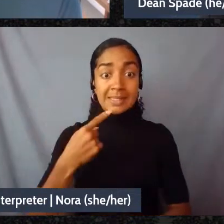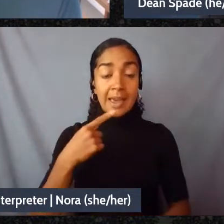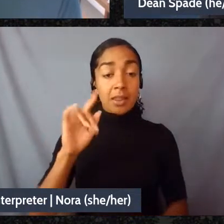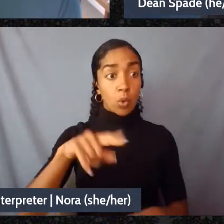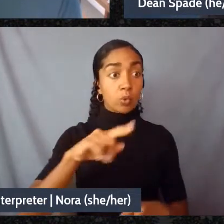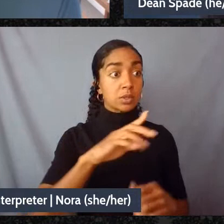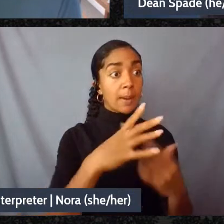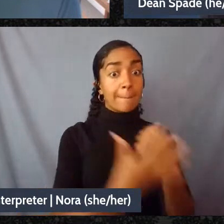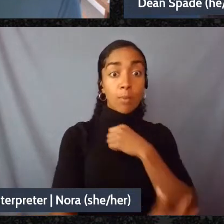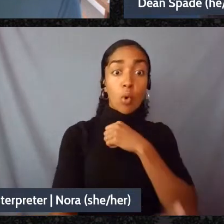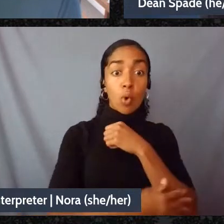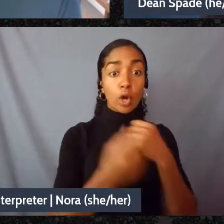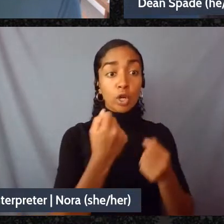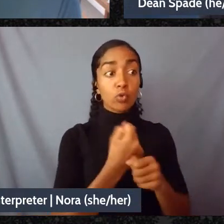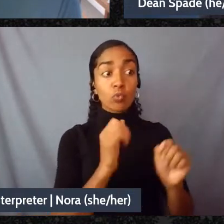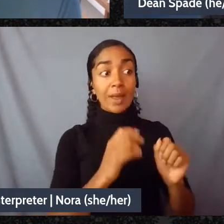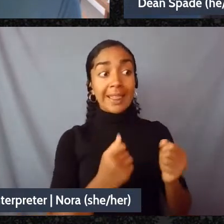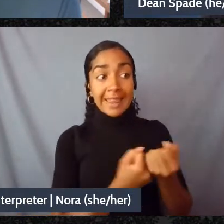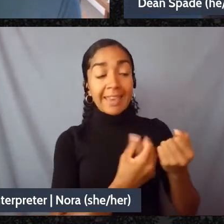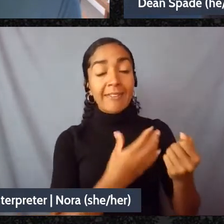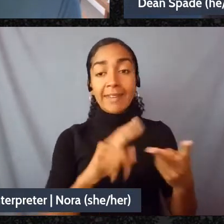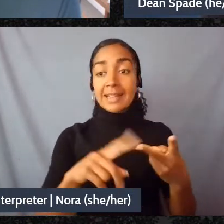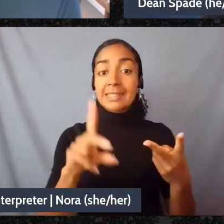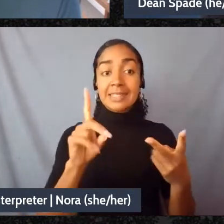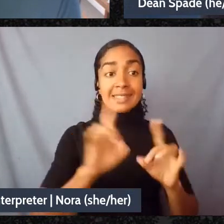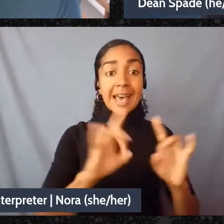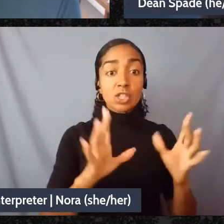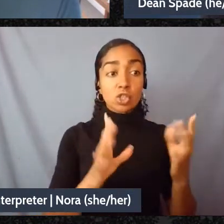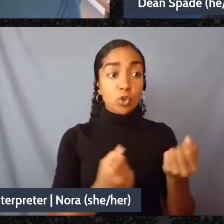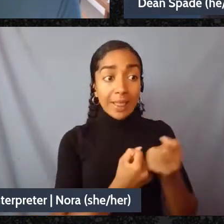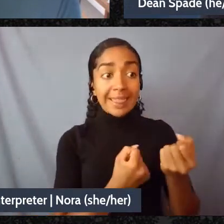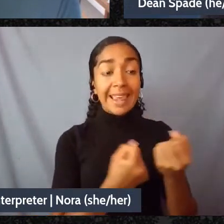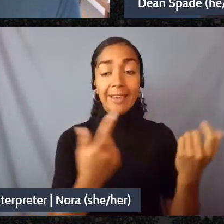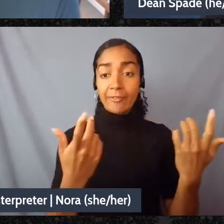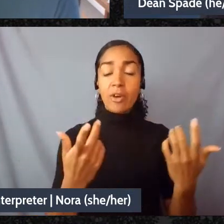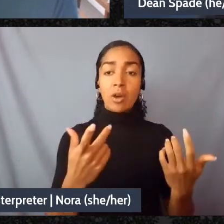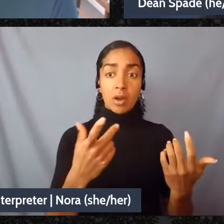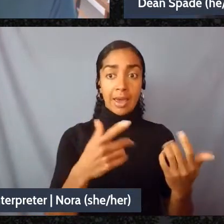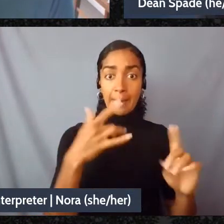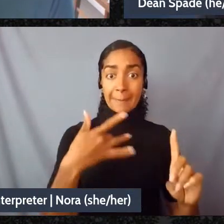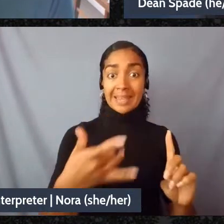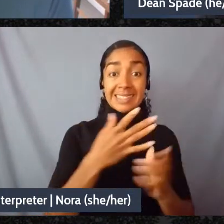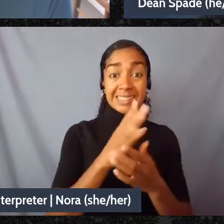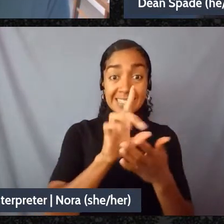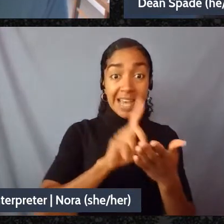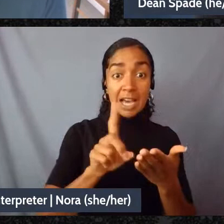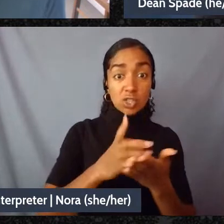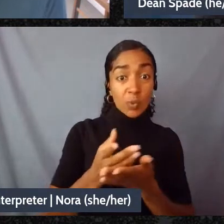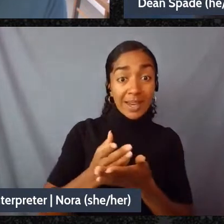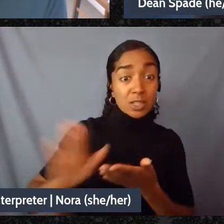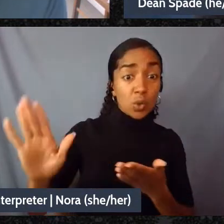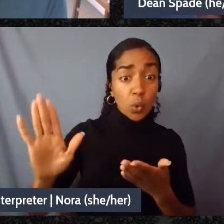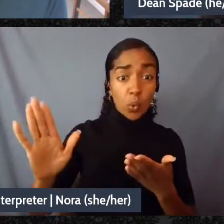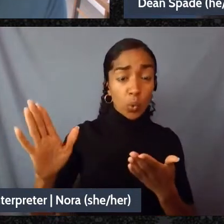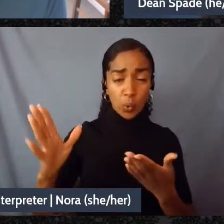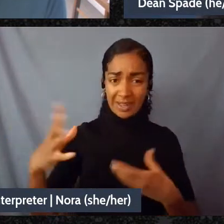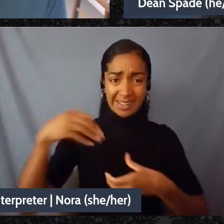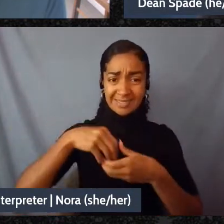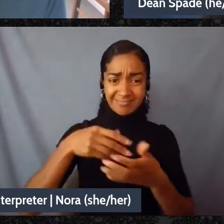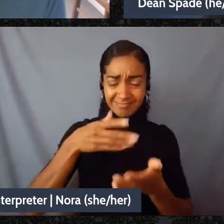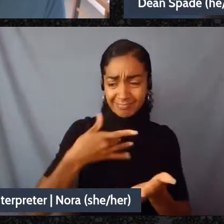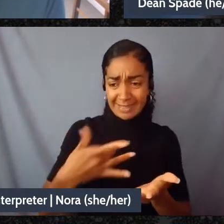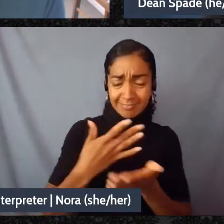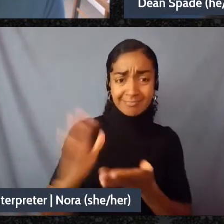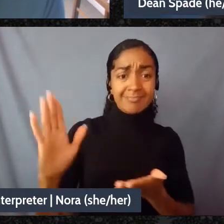designed to exclude they're designed to produce white settler life they you know from the new deal to the cares